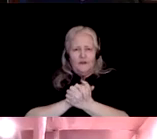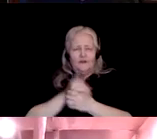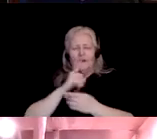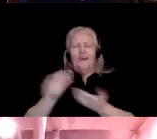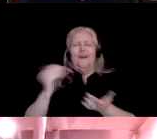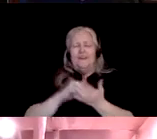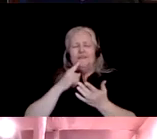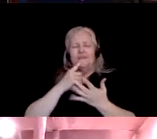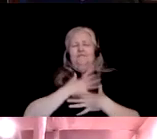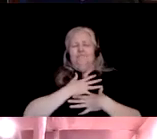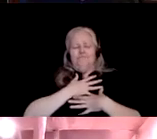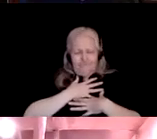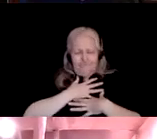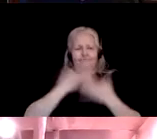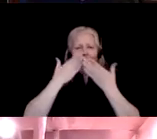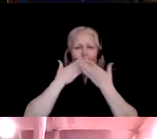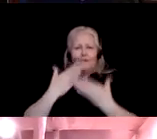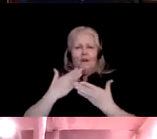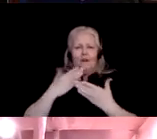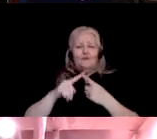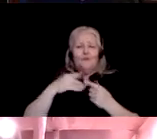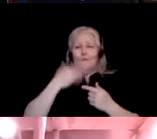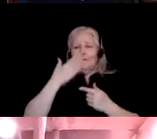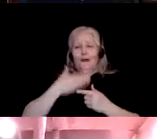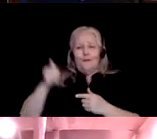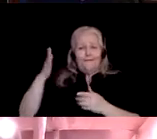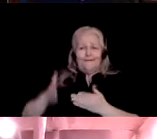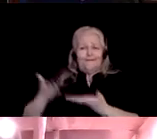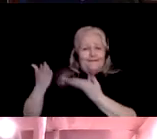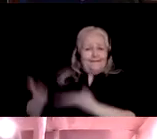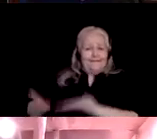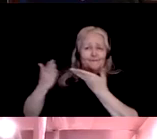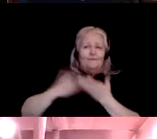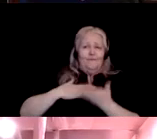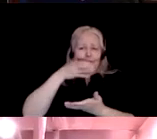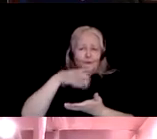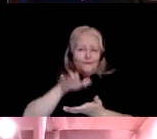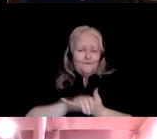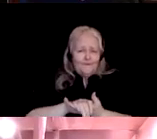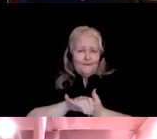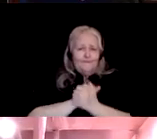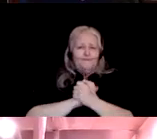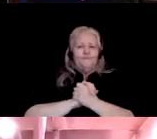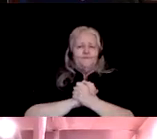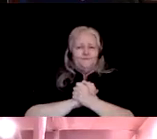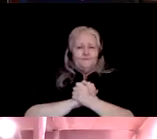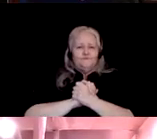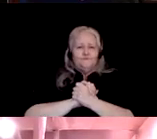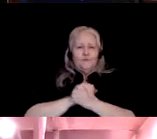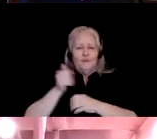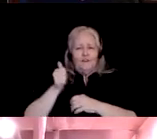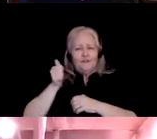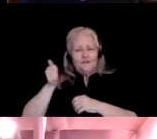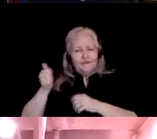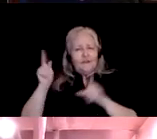is extended to my better half, Mrs. Katchi Terangpi, who stood by me